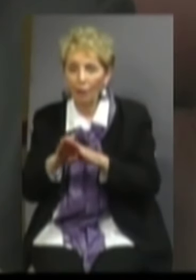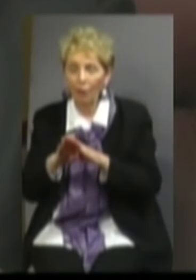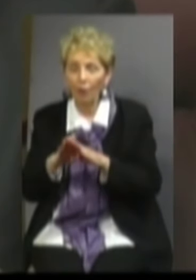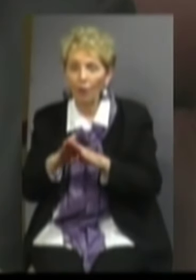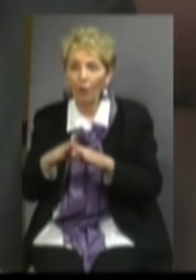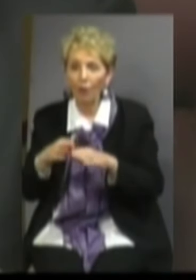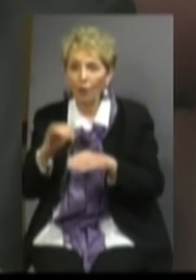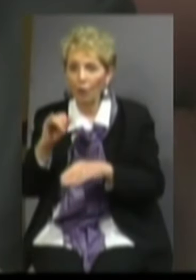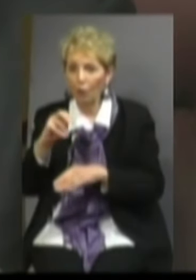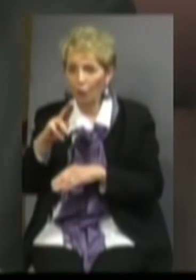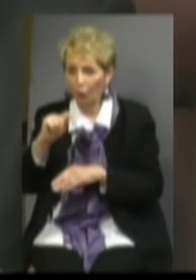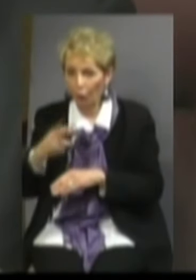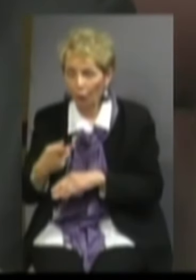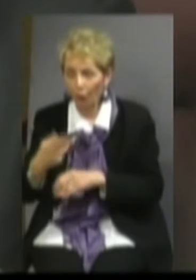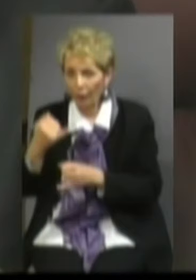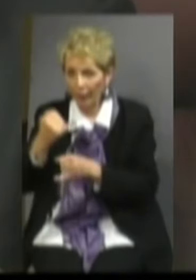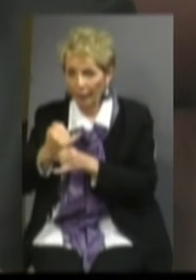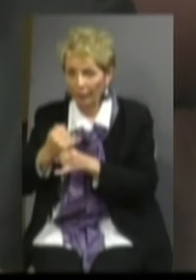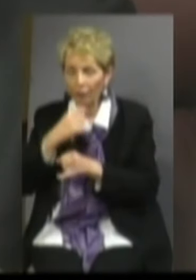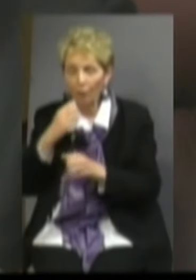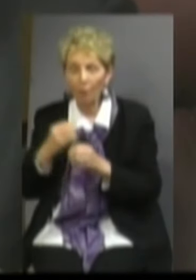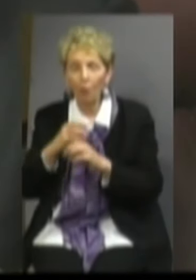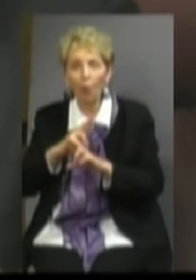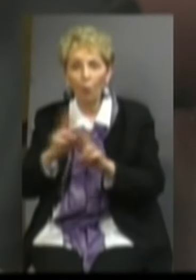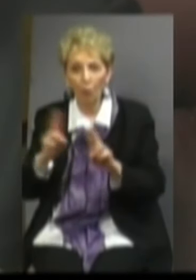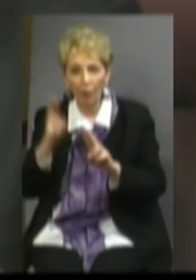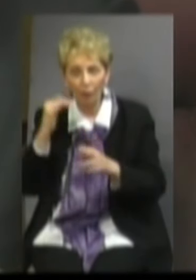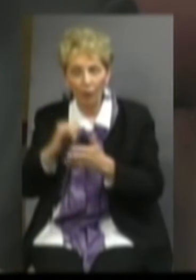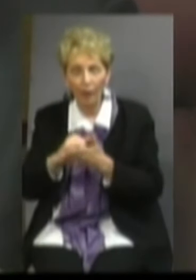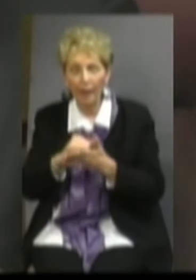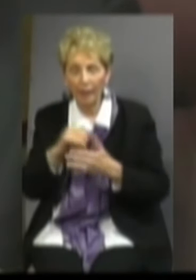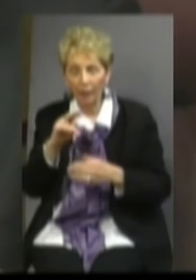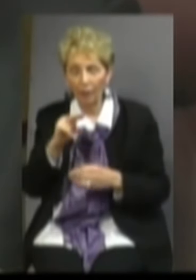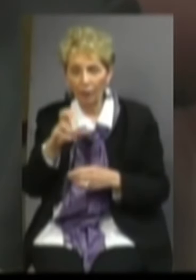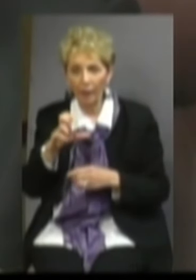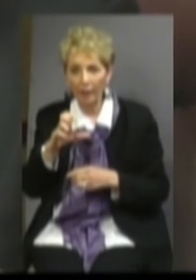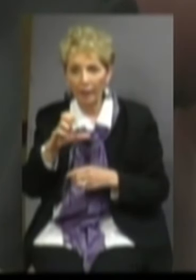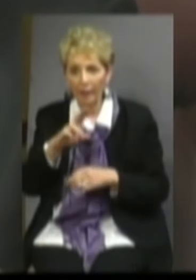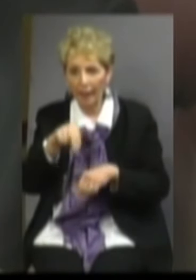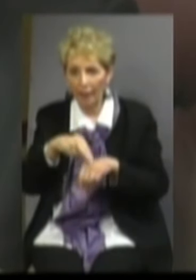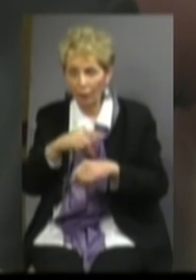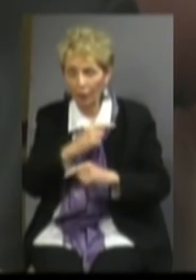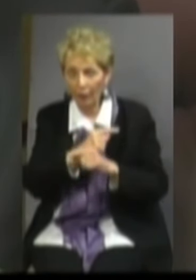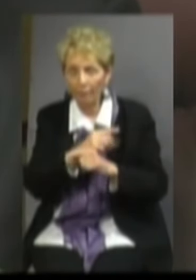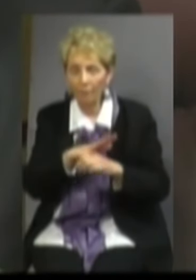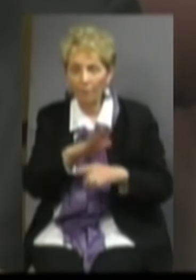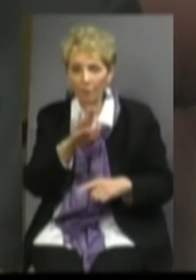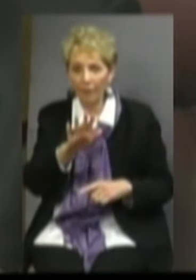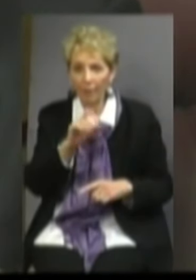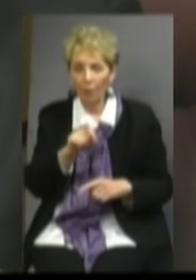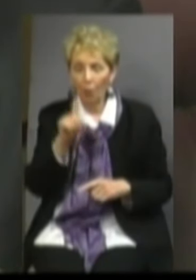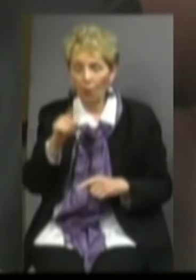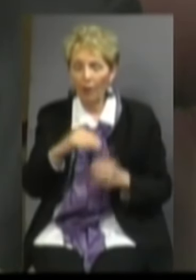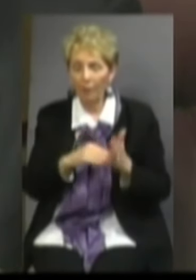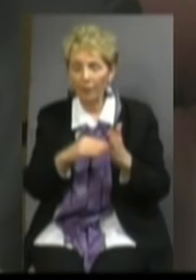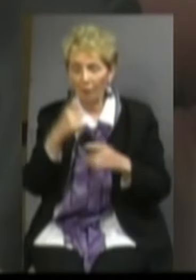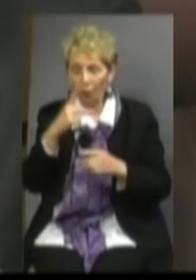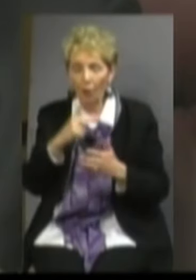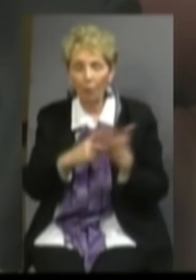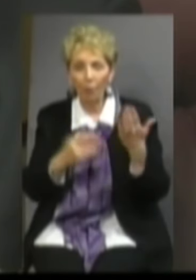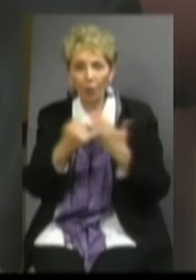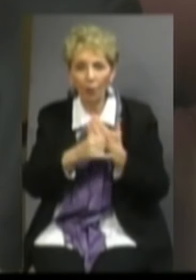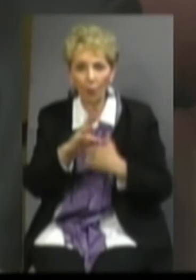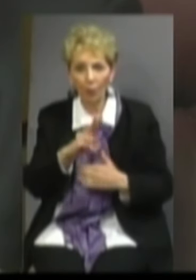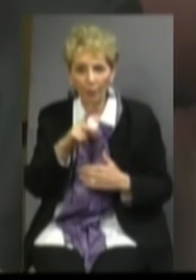Institute in Burke County into a readiness center for the North Carolina National Guard, $5.1 million for projects at